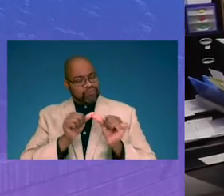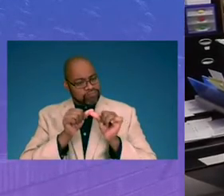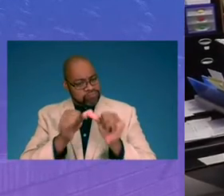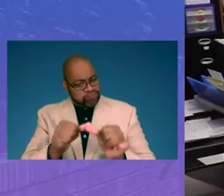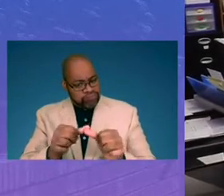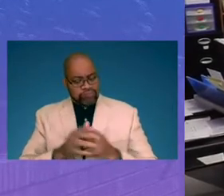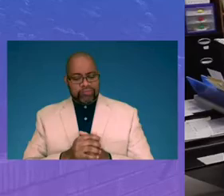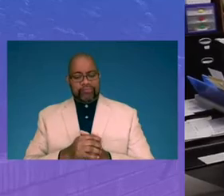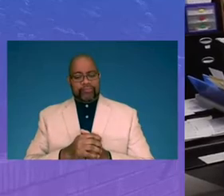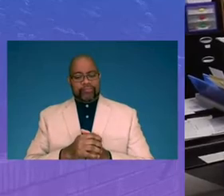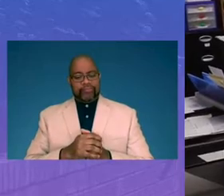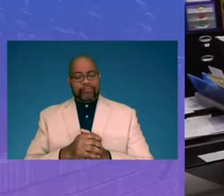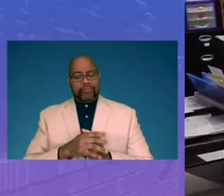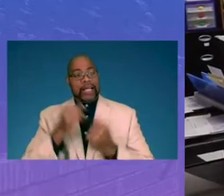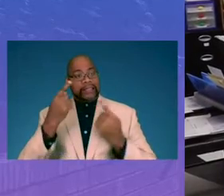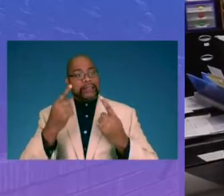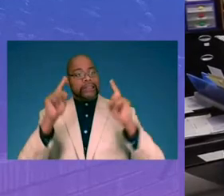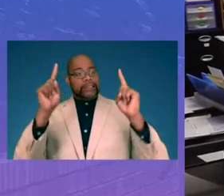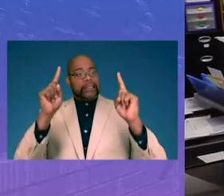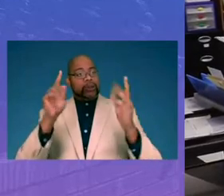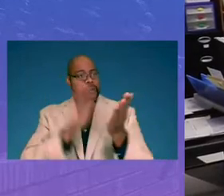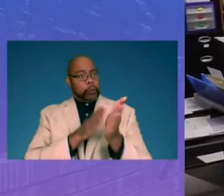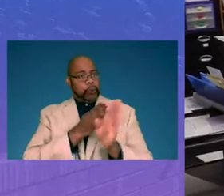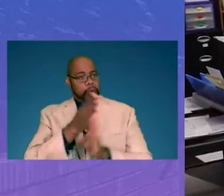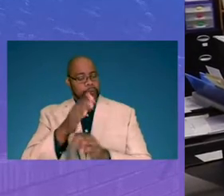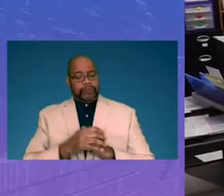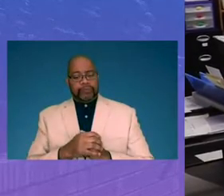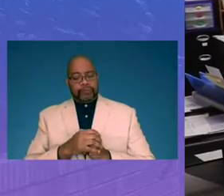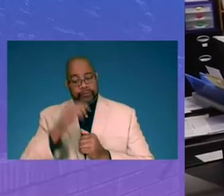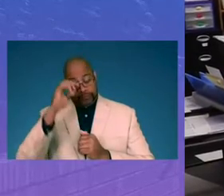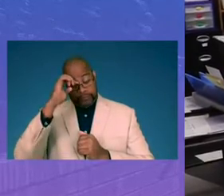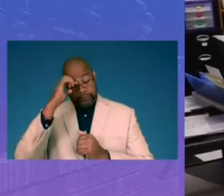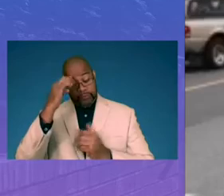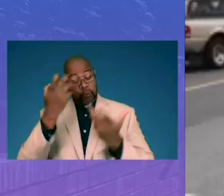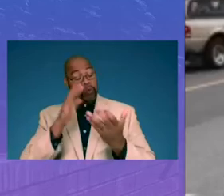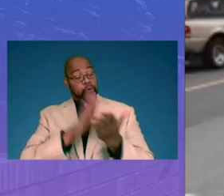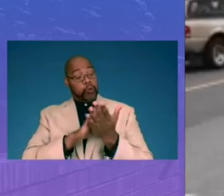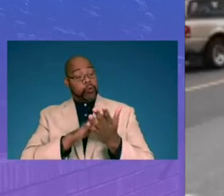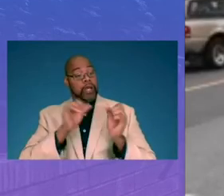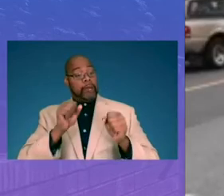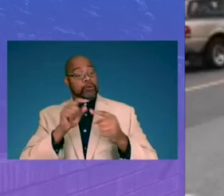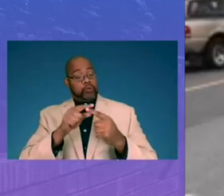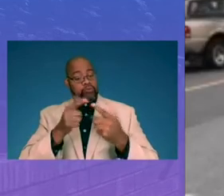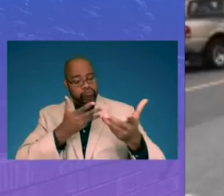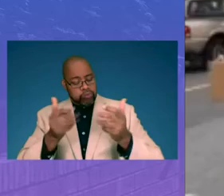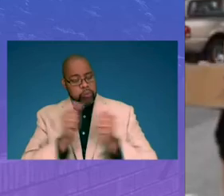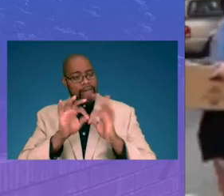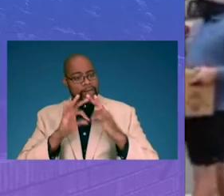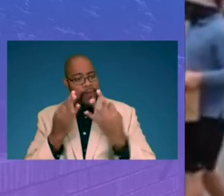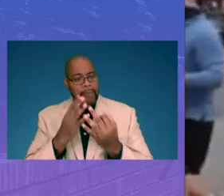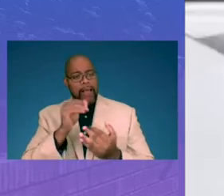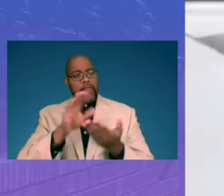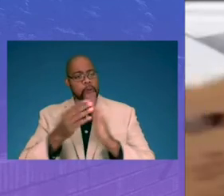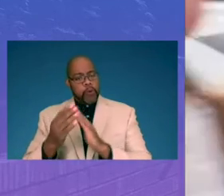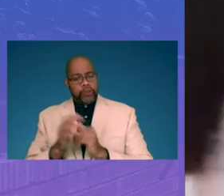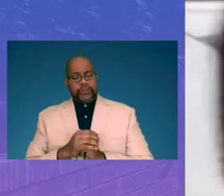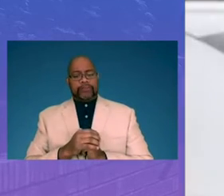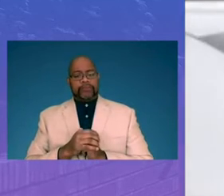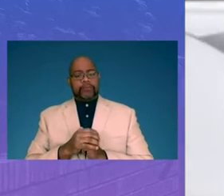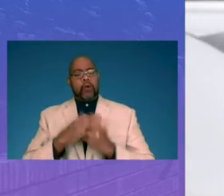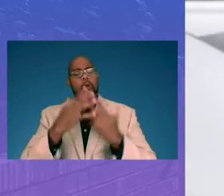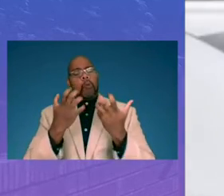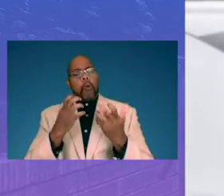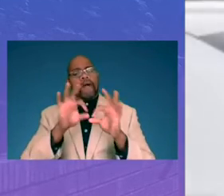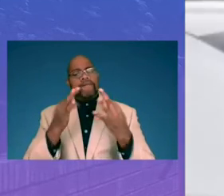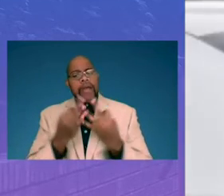and succeed academically. We wanted schools to be engaged with families and their communities, and we wanted